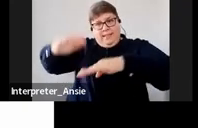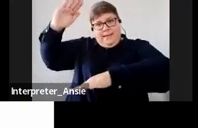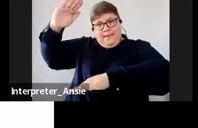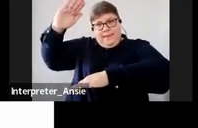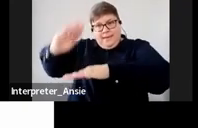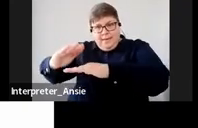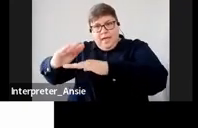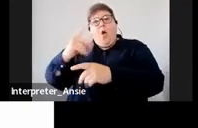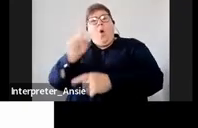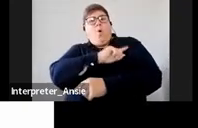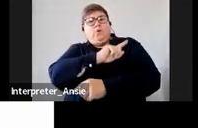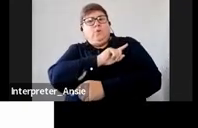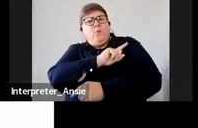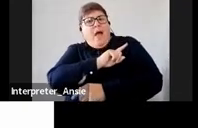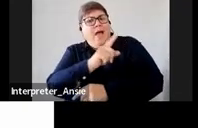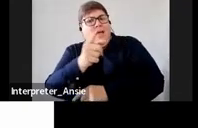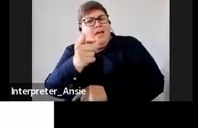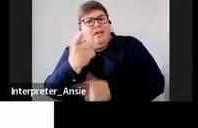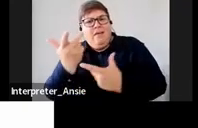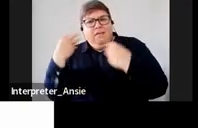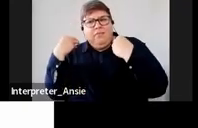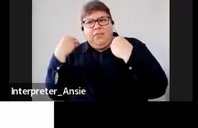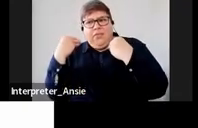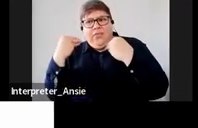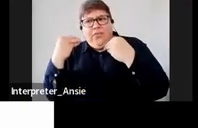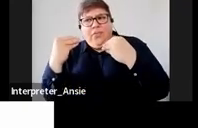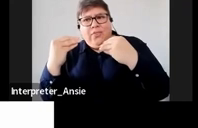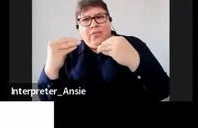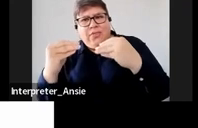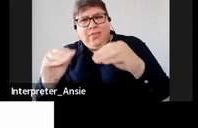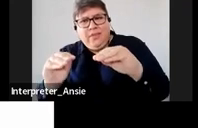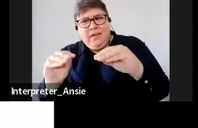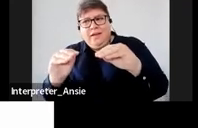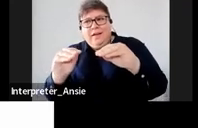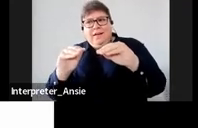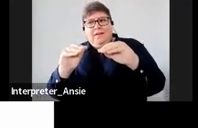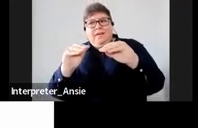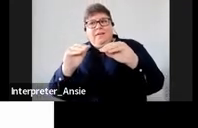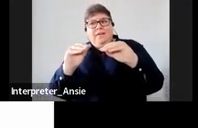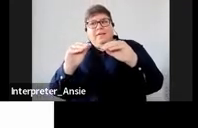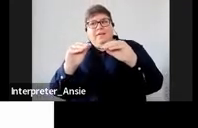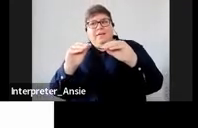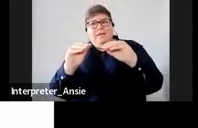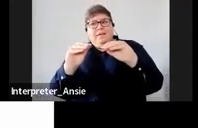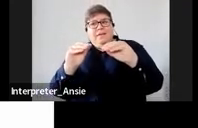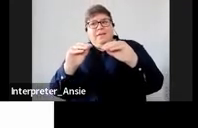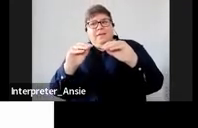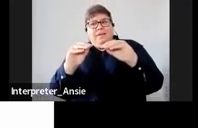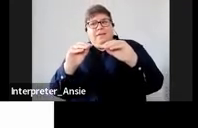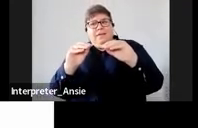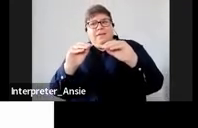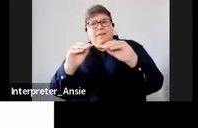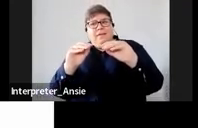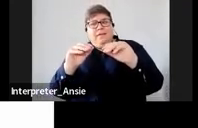you bargain with SARS in terms of asking that we reverse part of the penalties for the